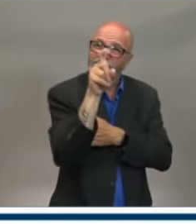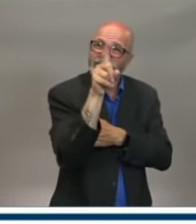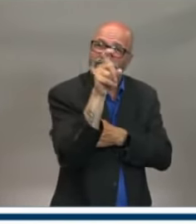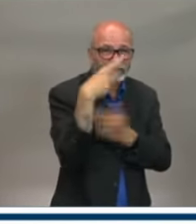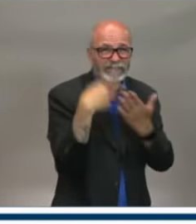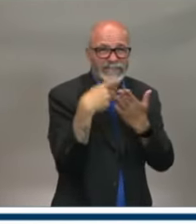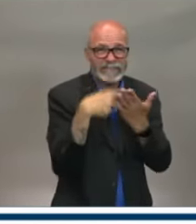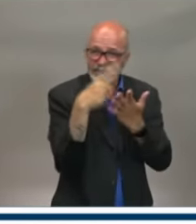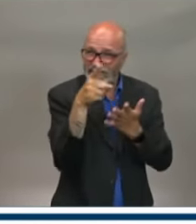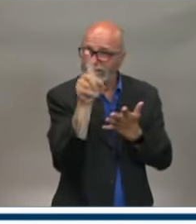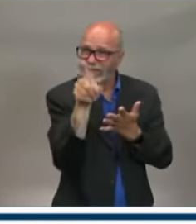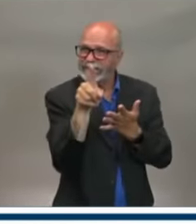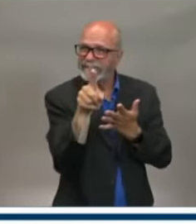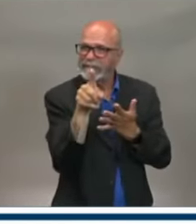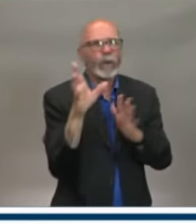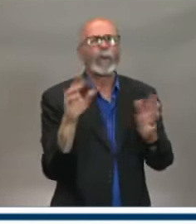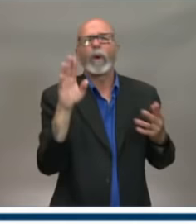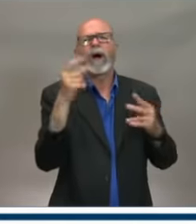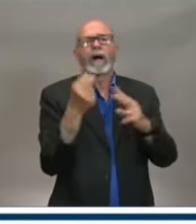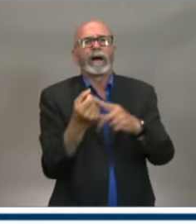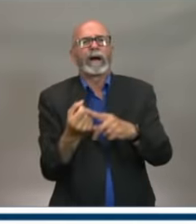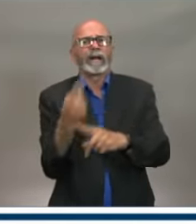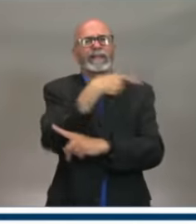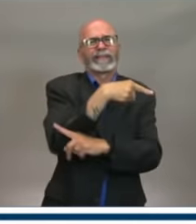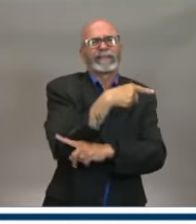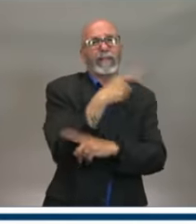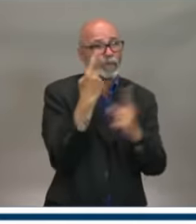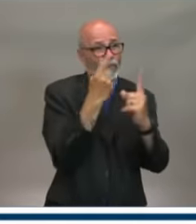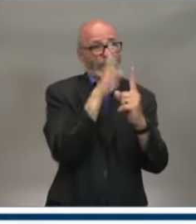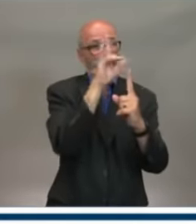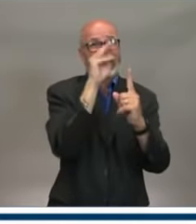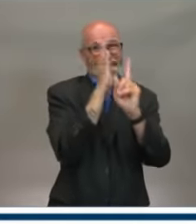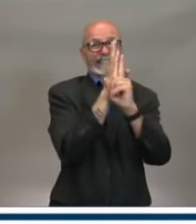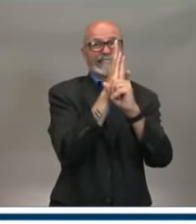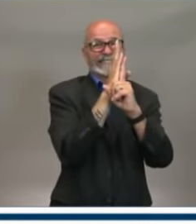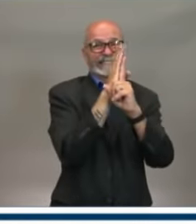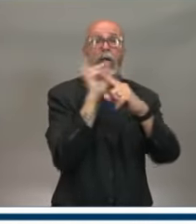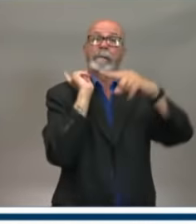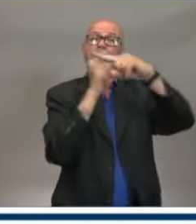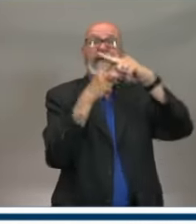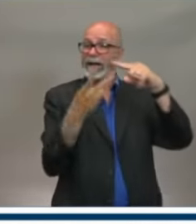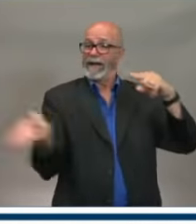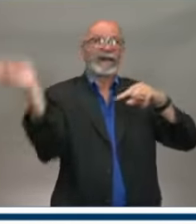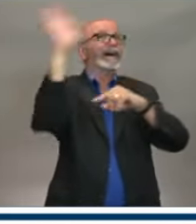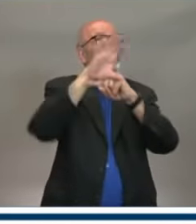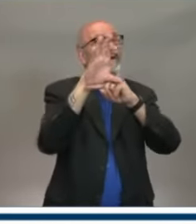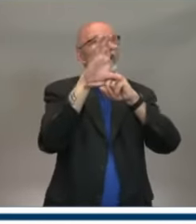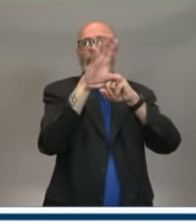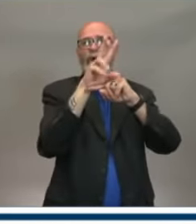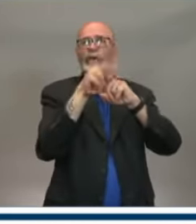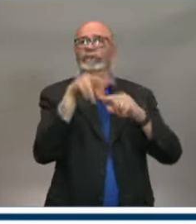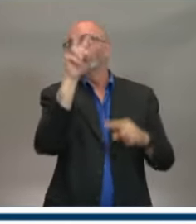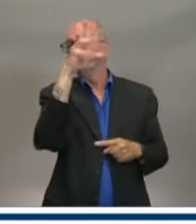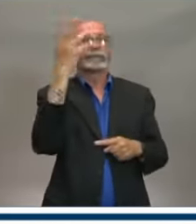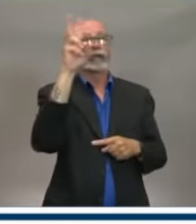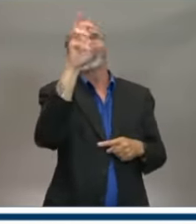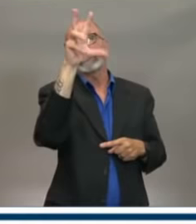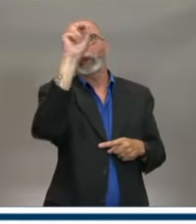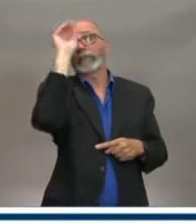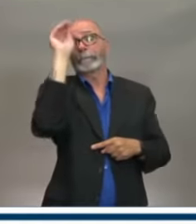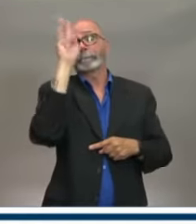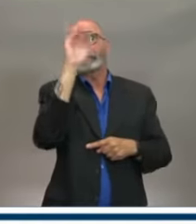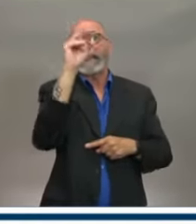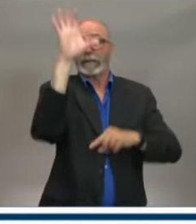doing this on top of that $1 billion, which I guess would now effectively make the capital plan $1.2 billion?